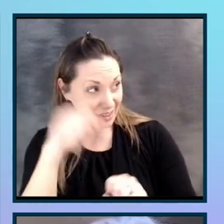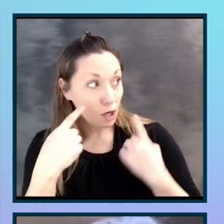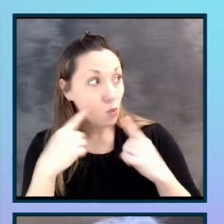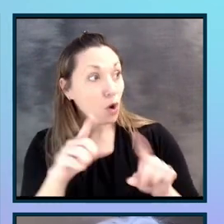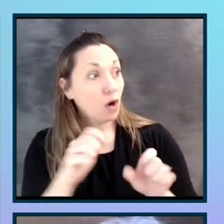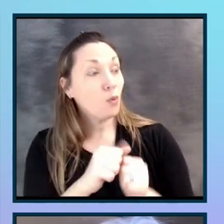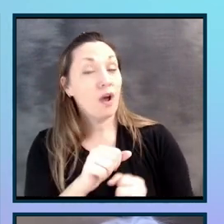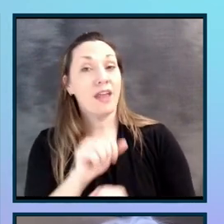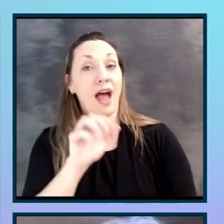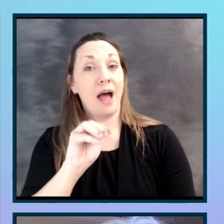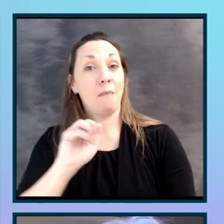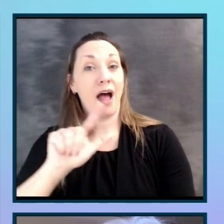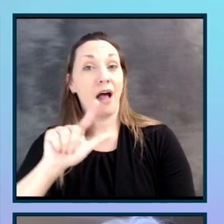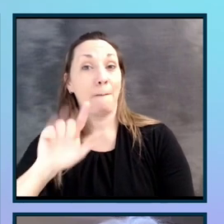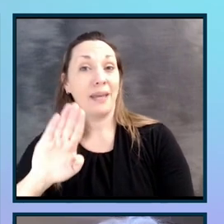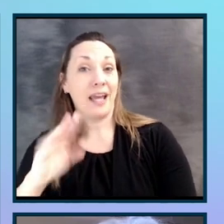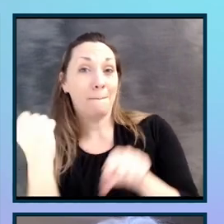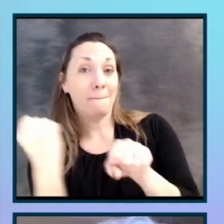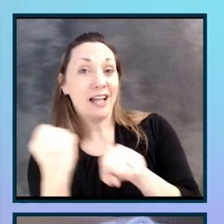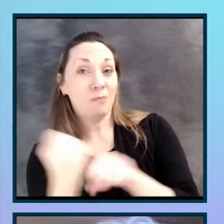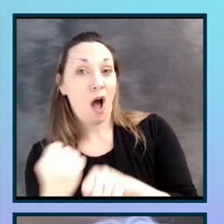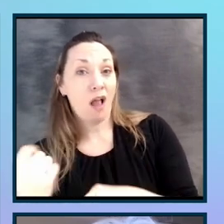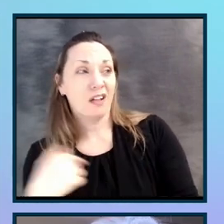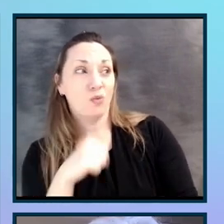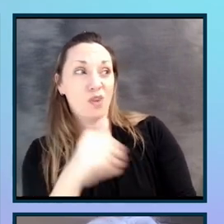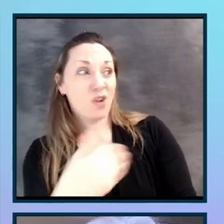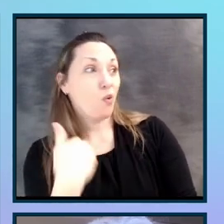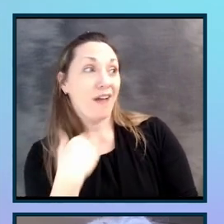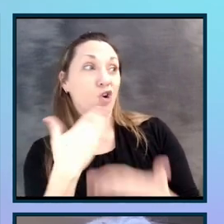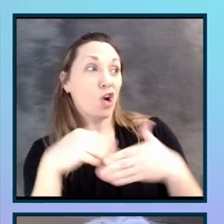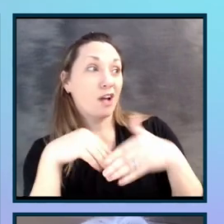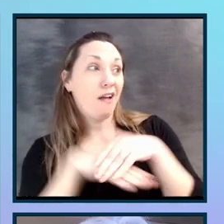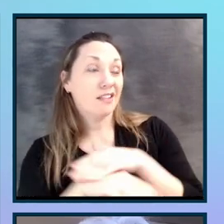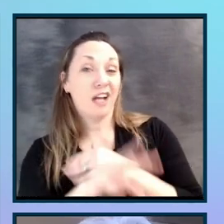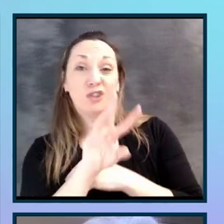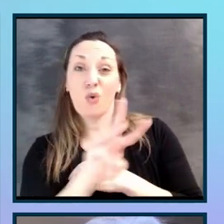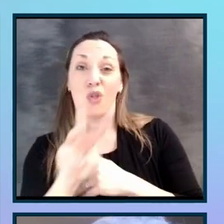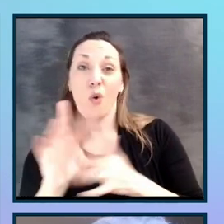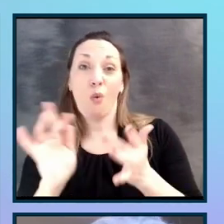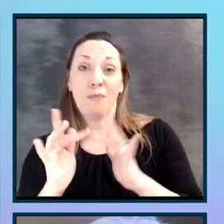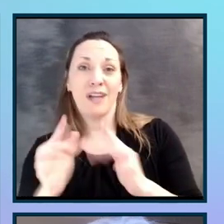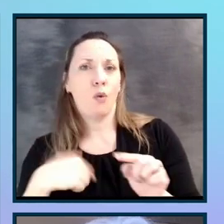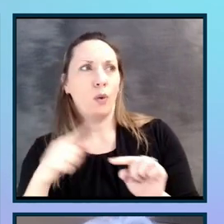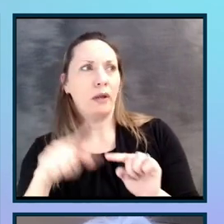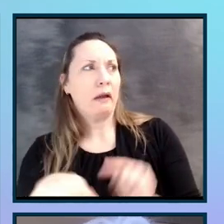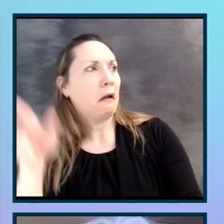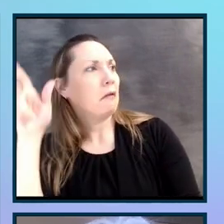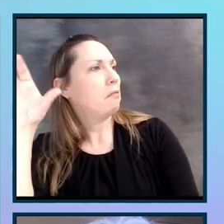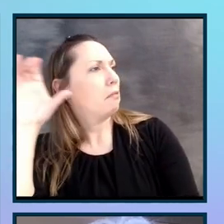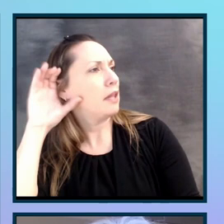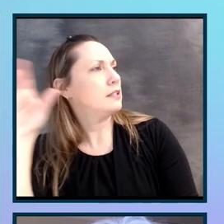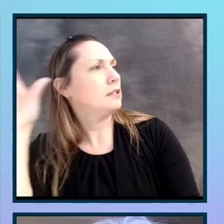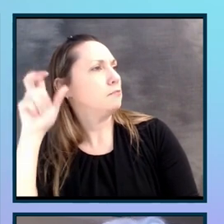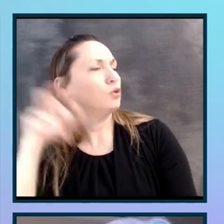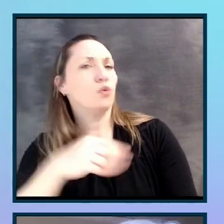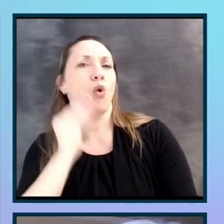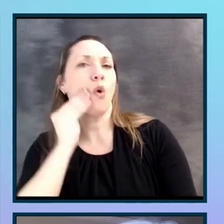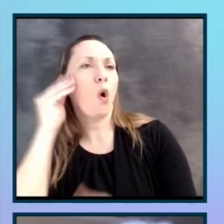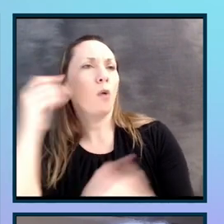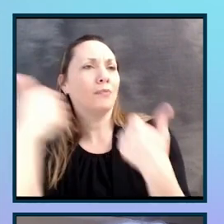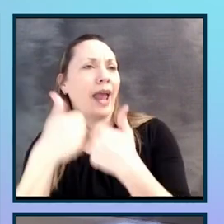Baseball? Because we don't have good access to the website. We can't listen to our home games. We can't read statistics.